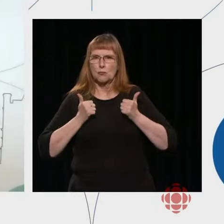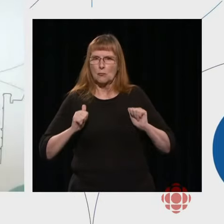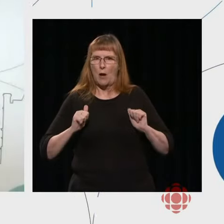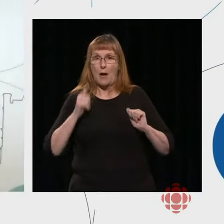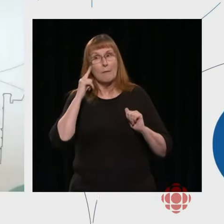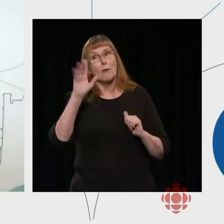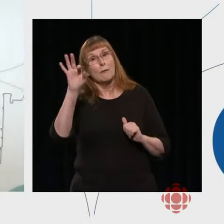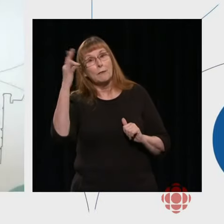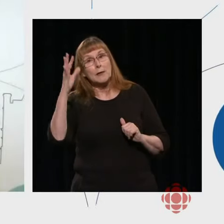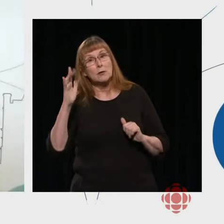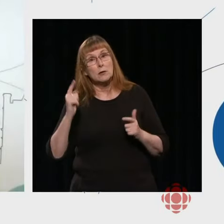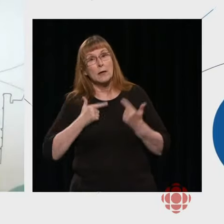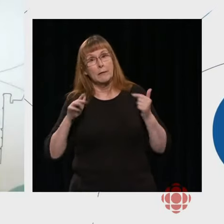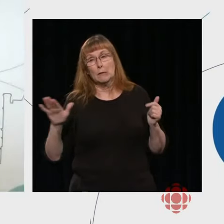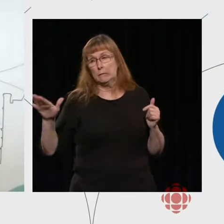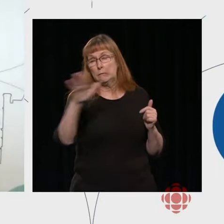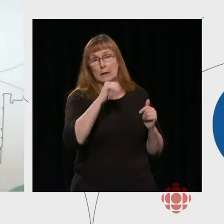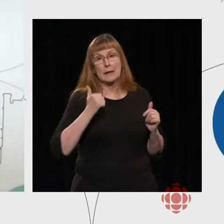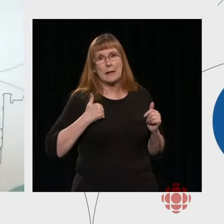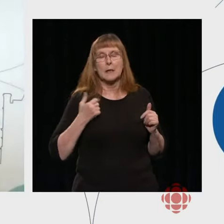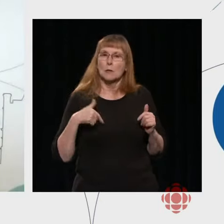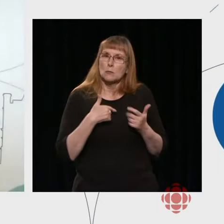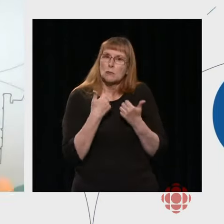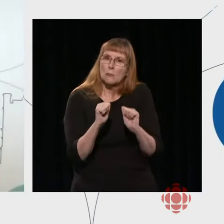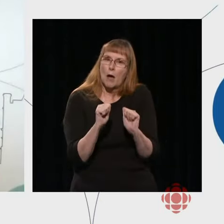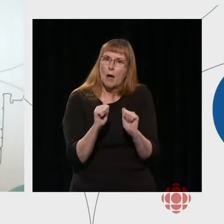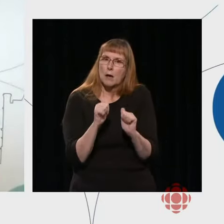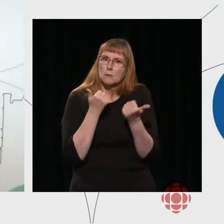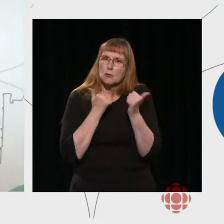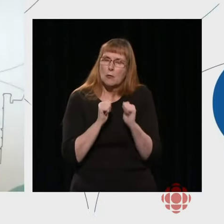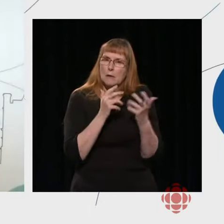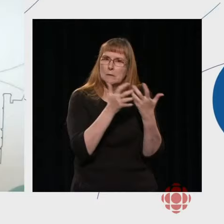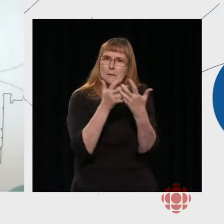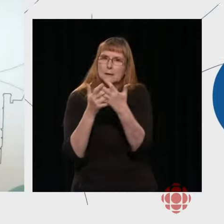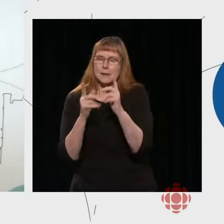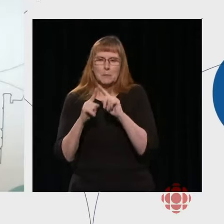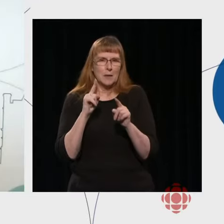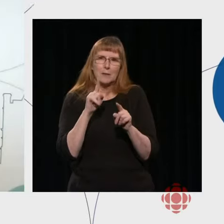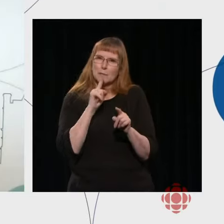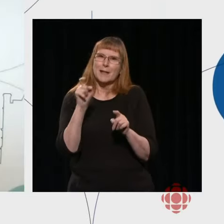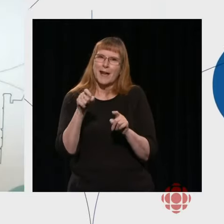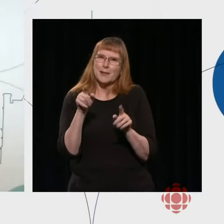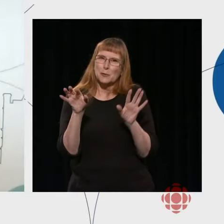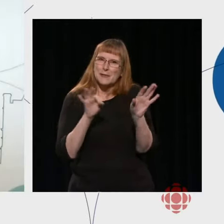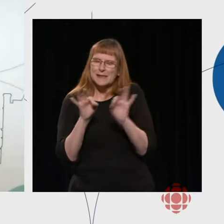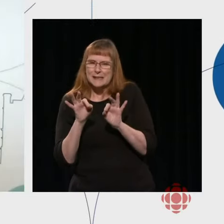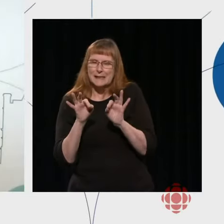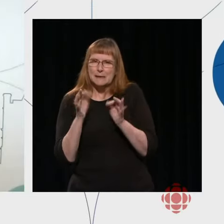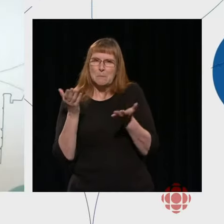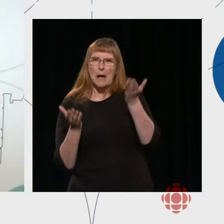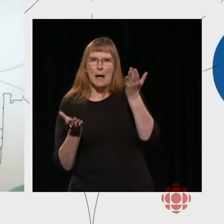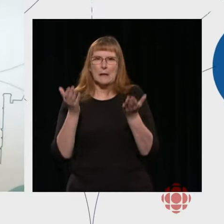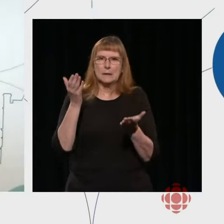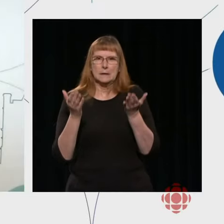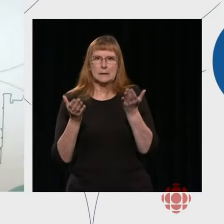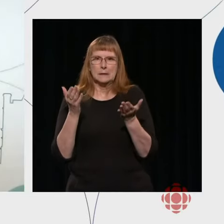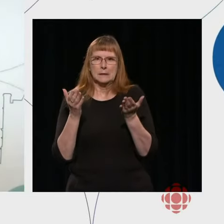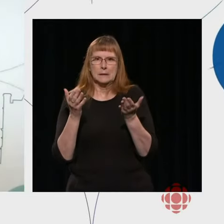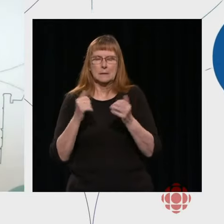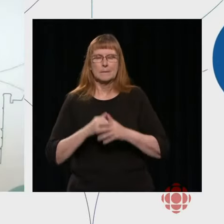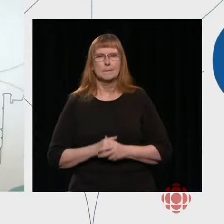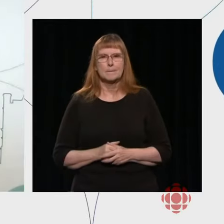Yes, the lesser of two evils. We'll give you a little break. The next question is in English now.